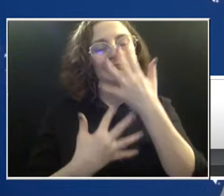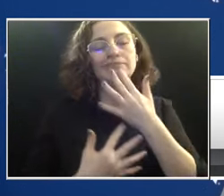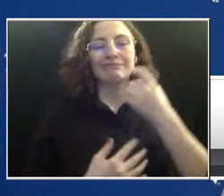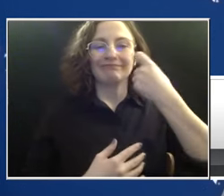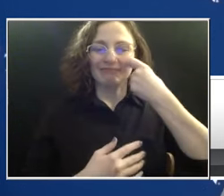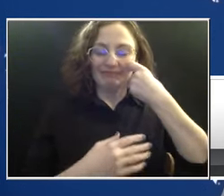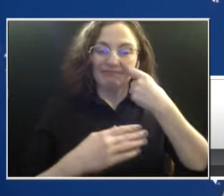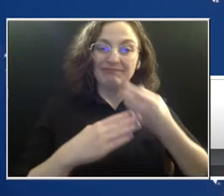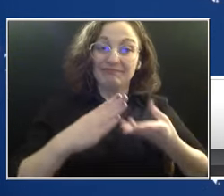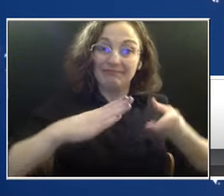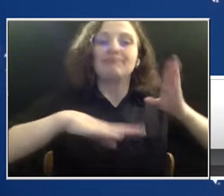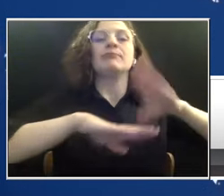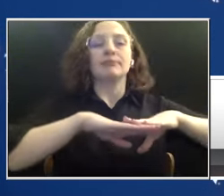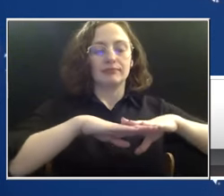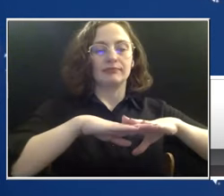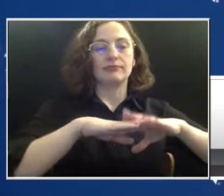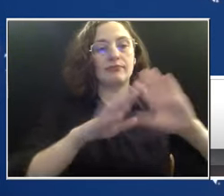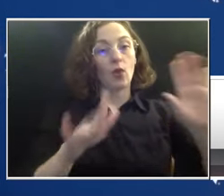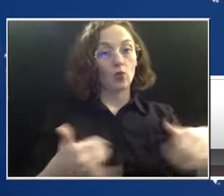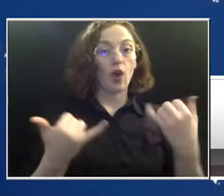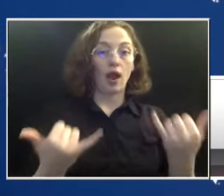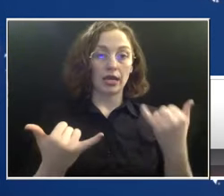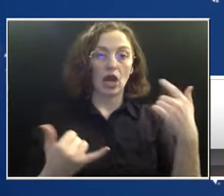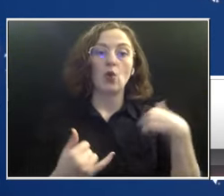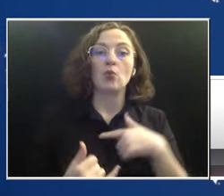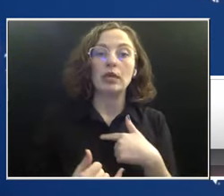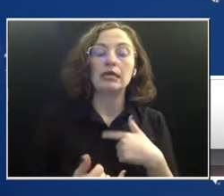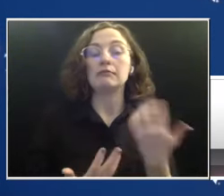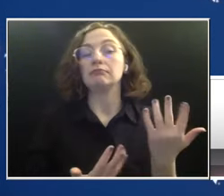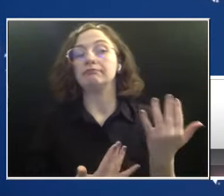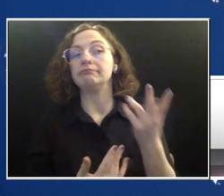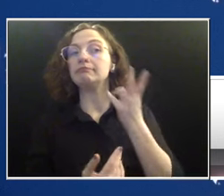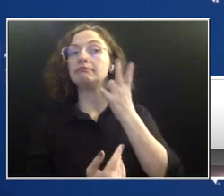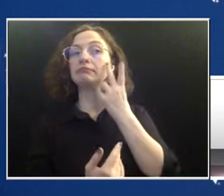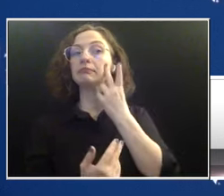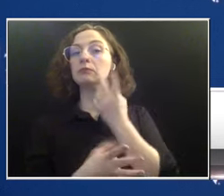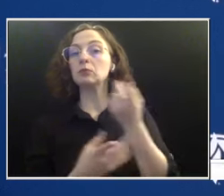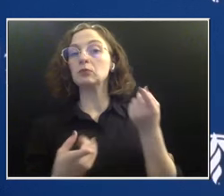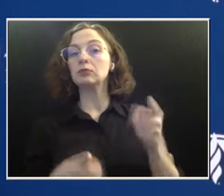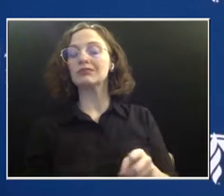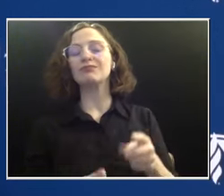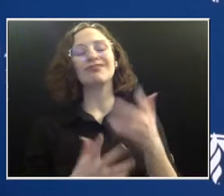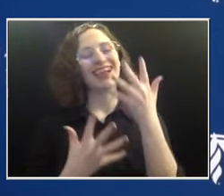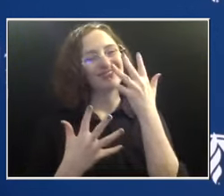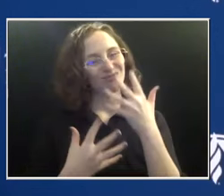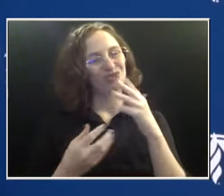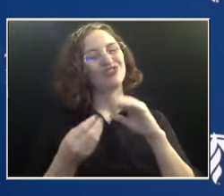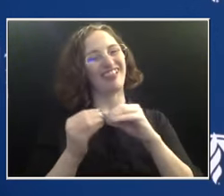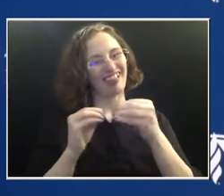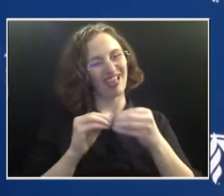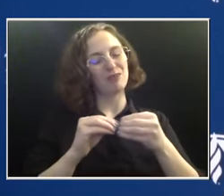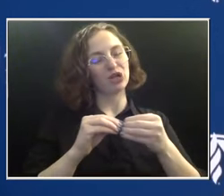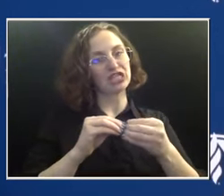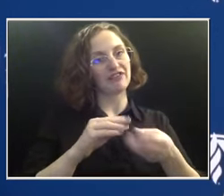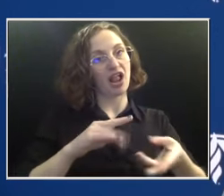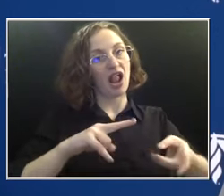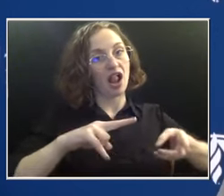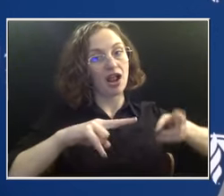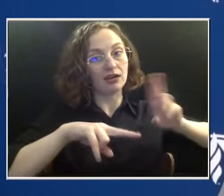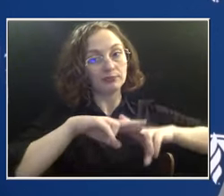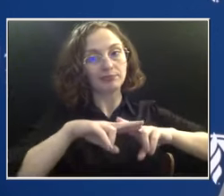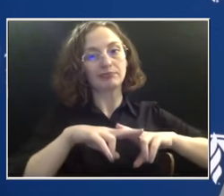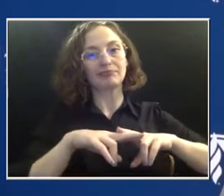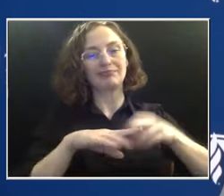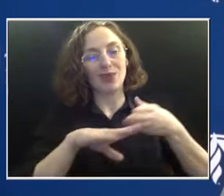So right now we are continuing to wait and see how it goes. Unfortunately, numbers, again, have popped up over 30, 6 in the ICU. So there is